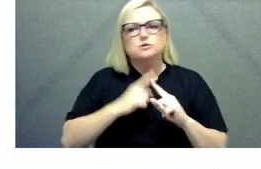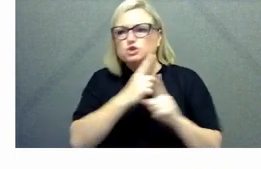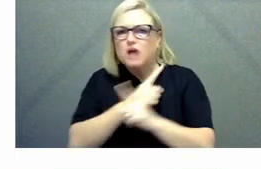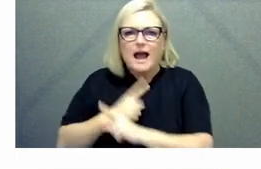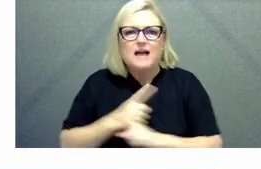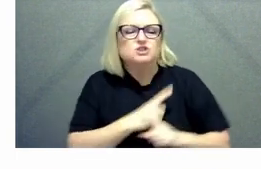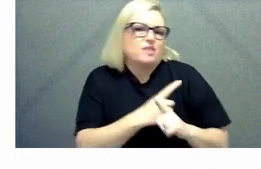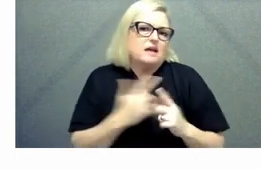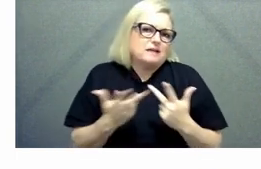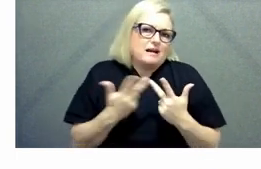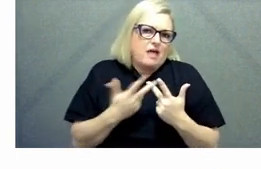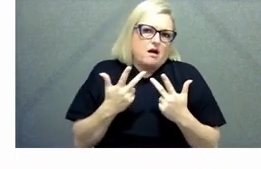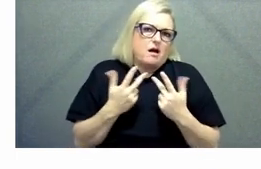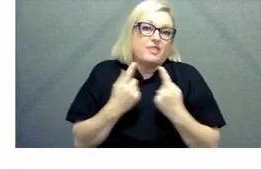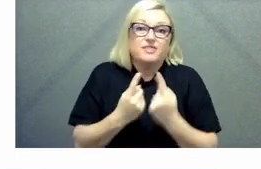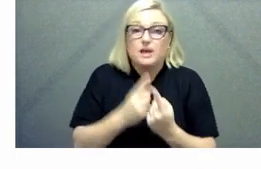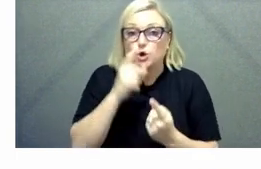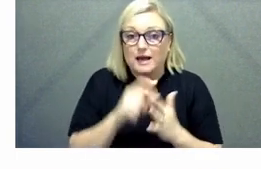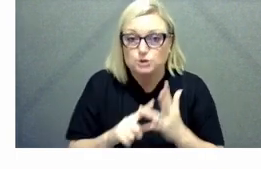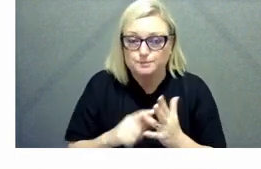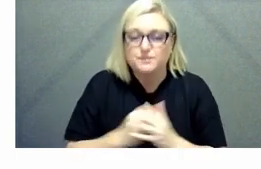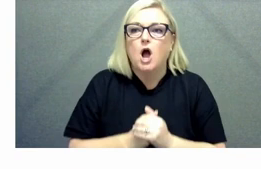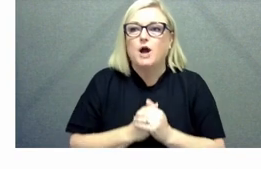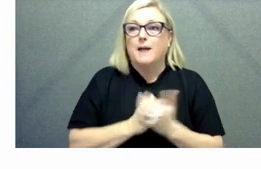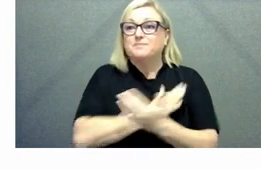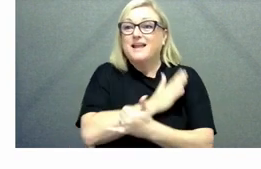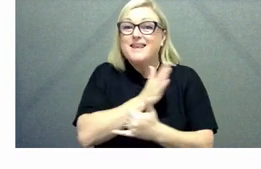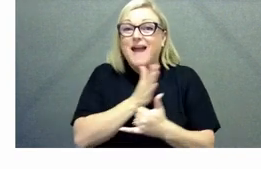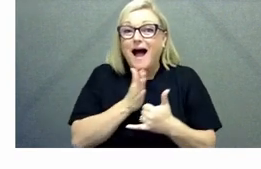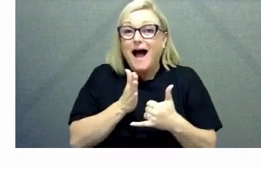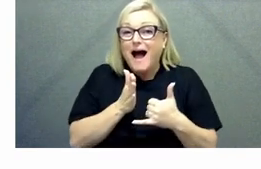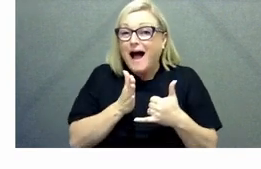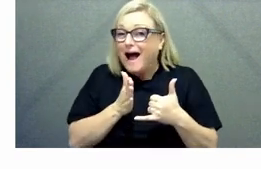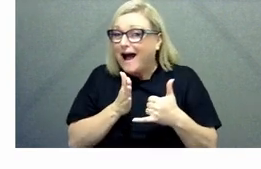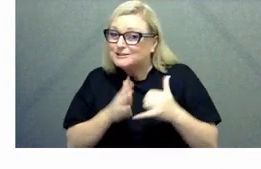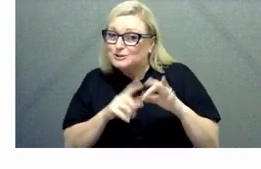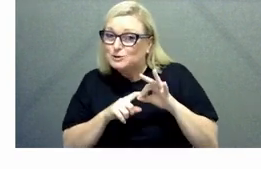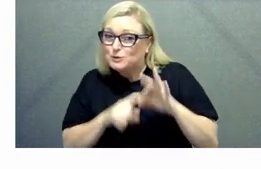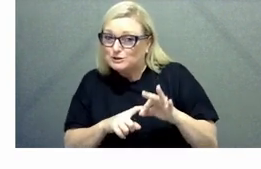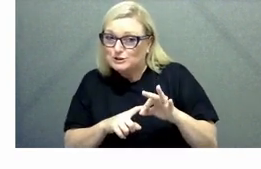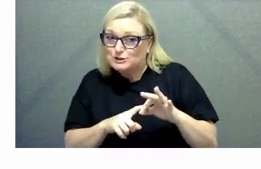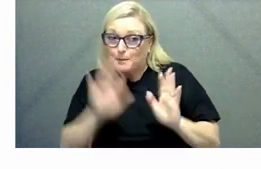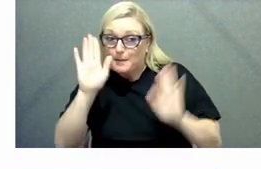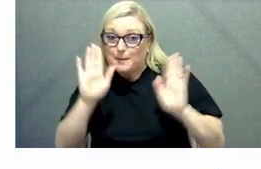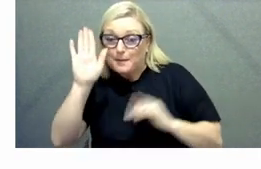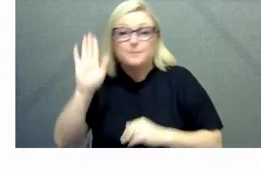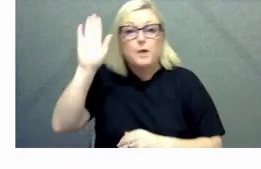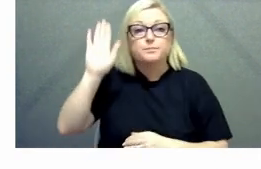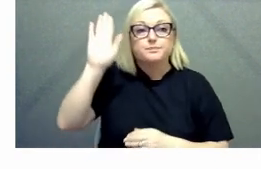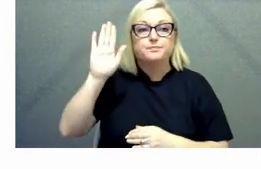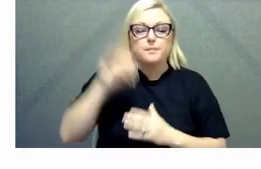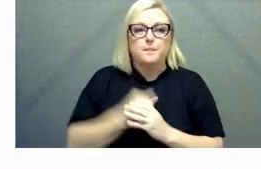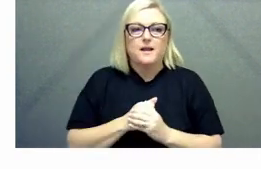uh from my own personal experience last question and i'm mindful we've only got six minutes so i just come in very quickly sorry